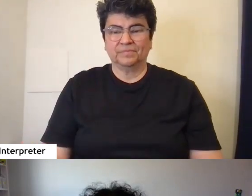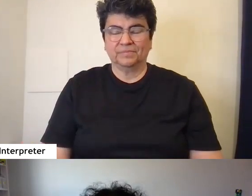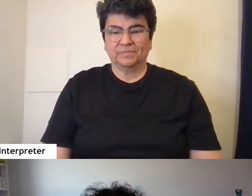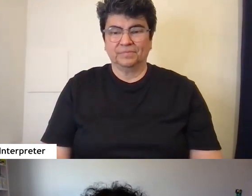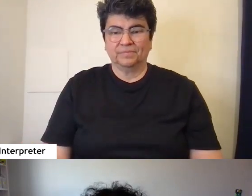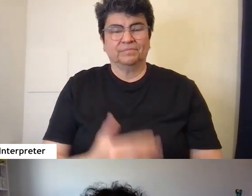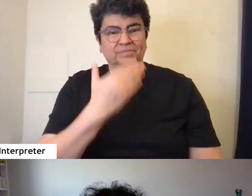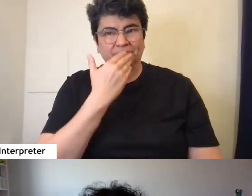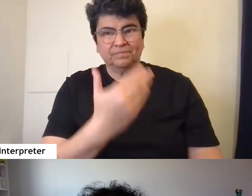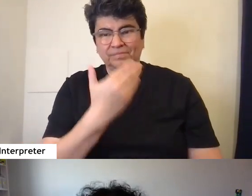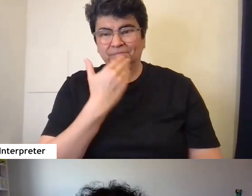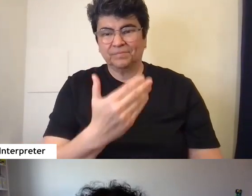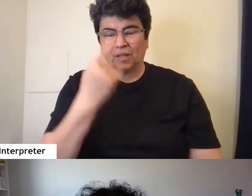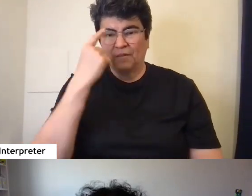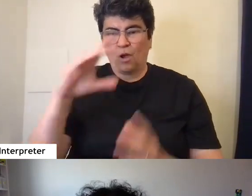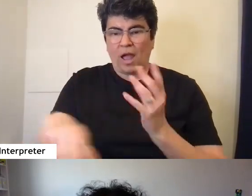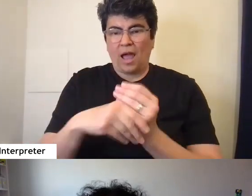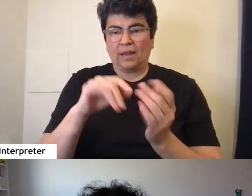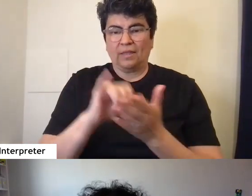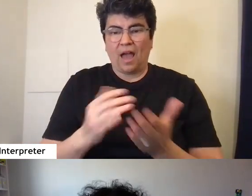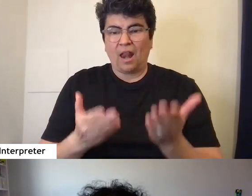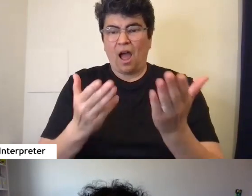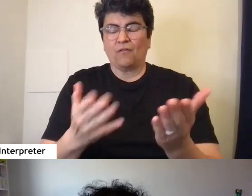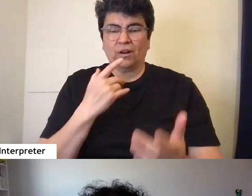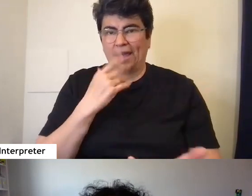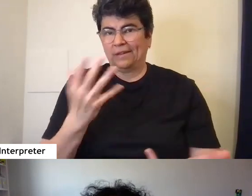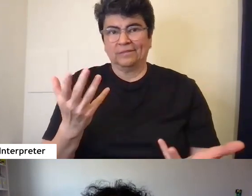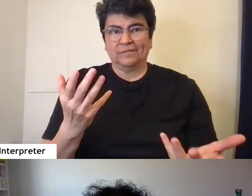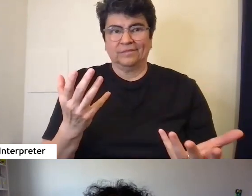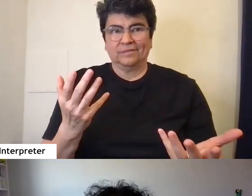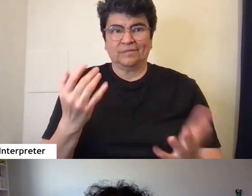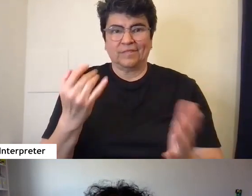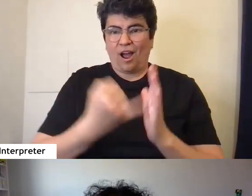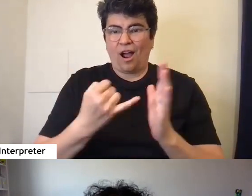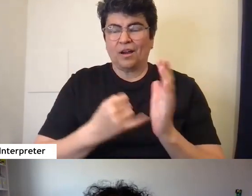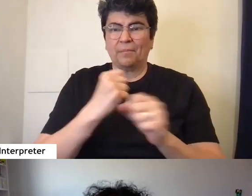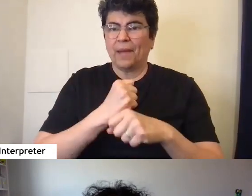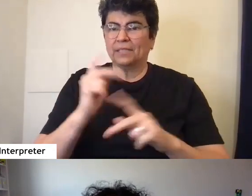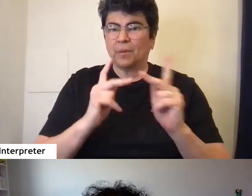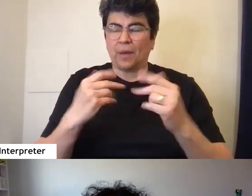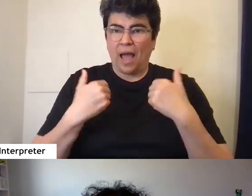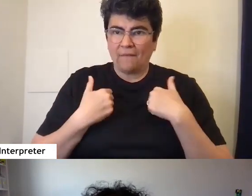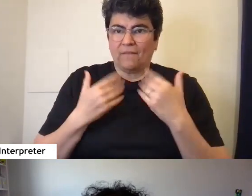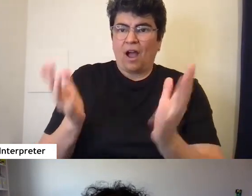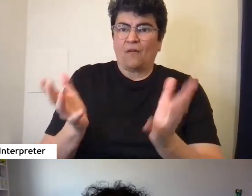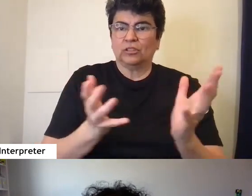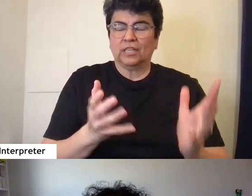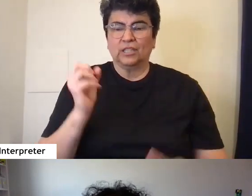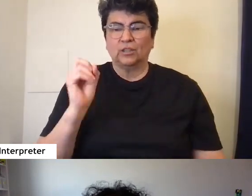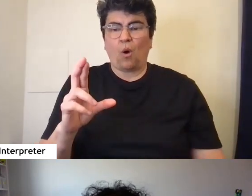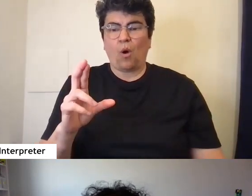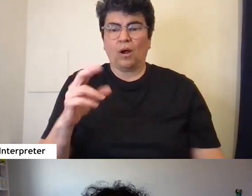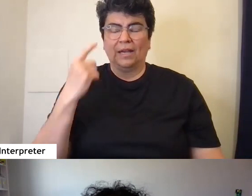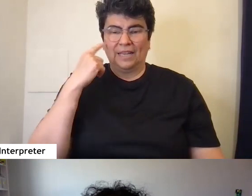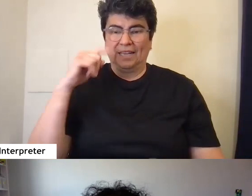Thank you for adding that offering and right like art makes people have conversations or, as in the